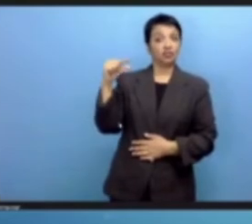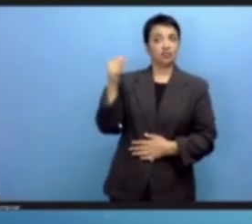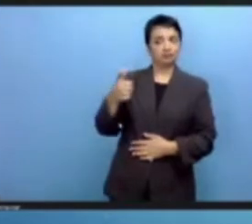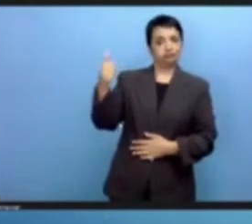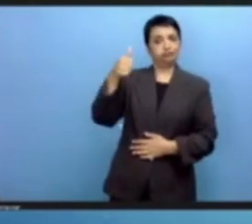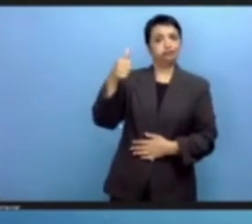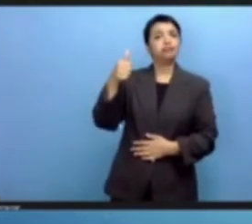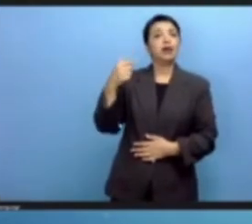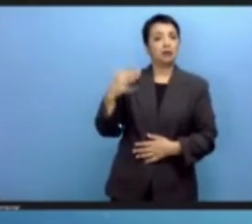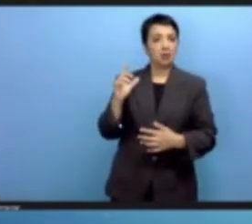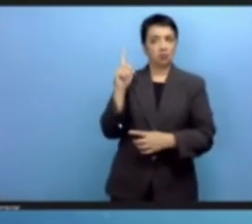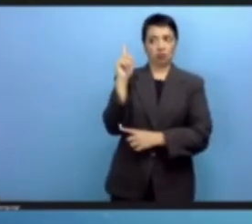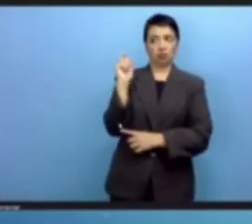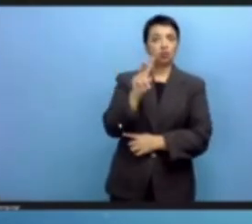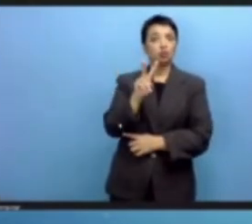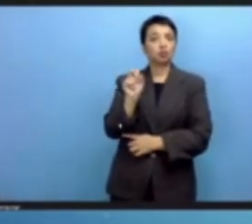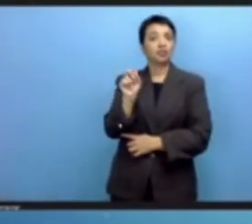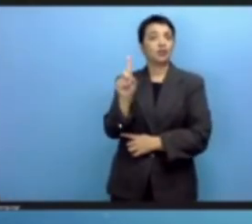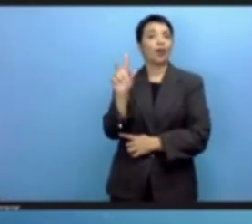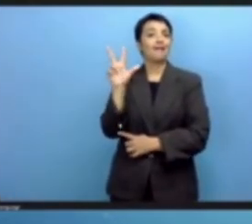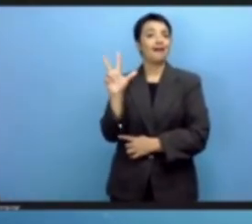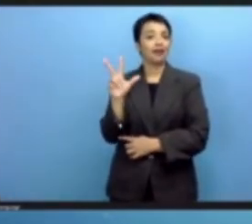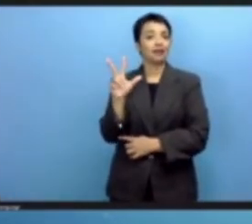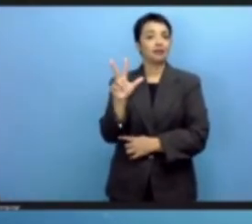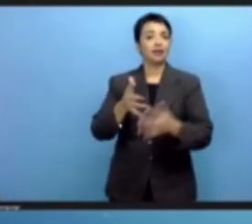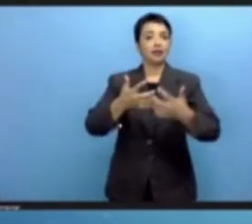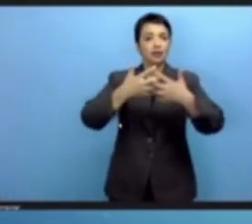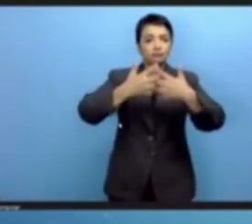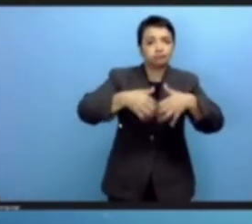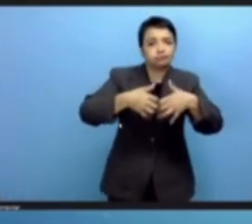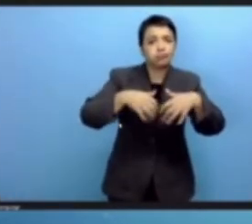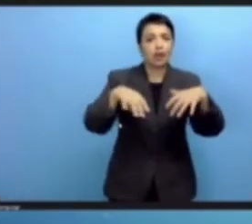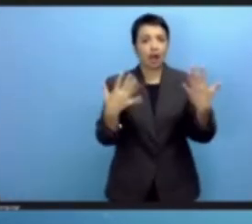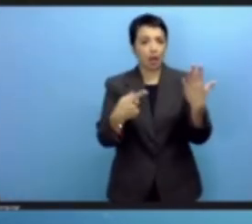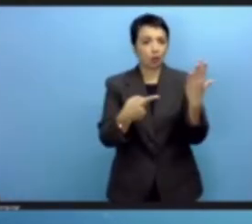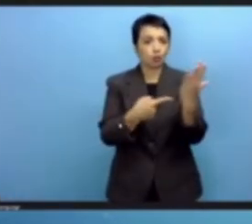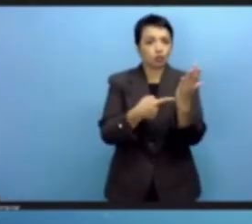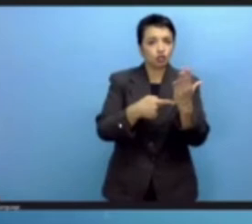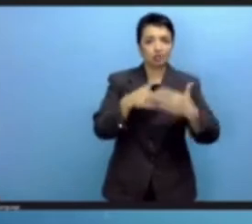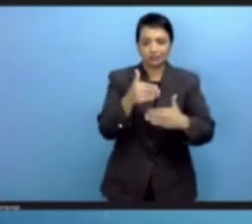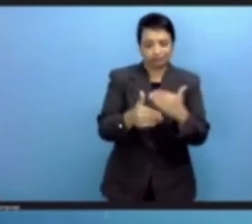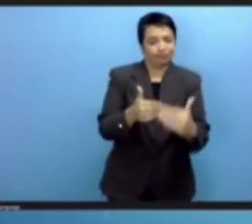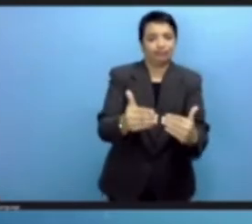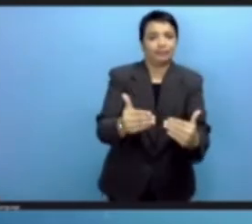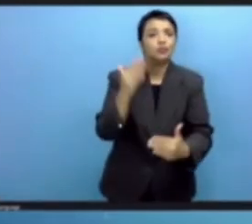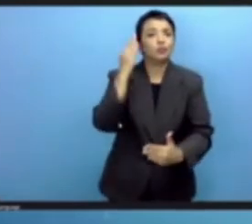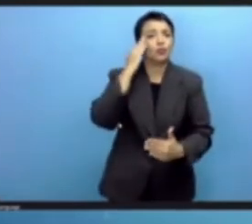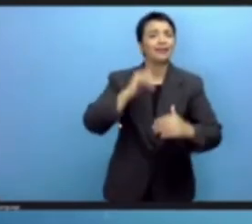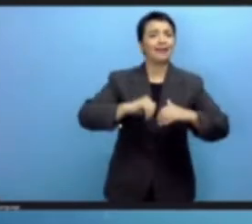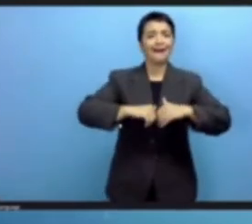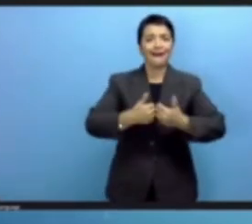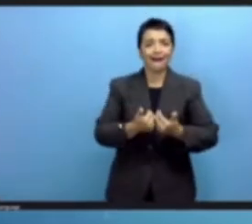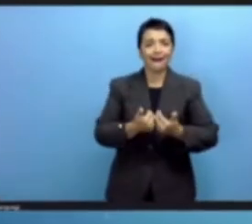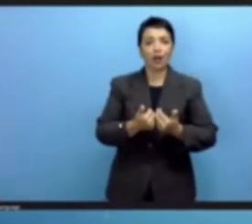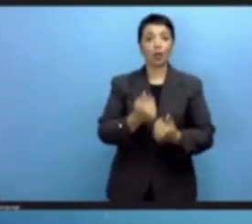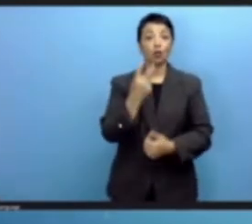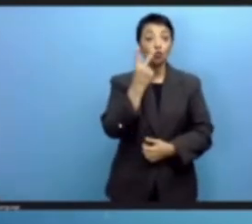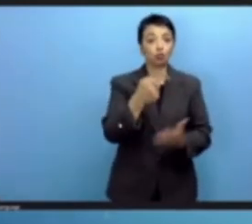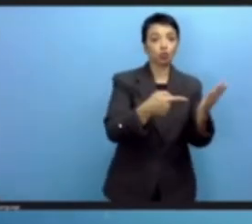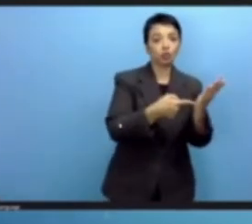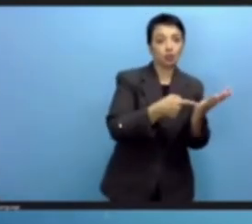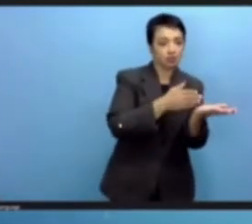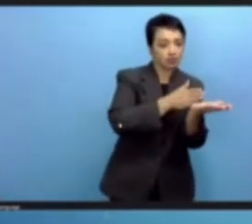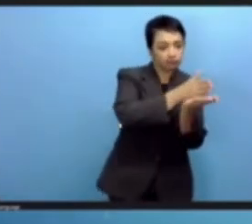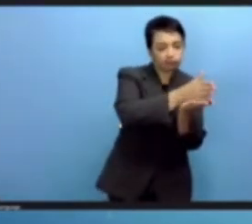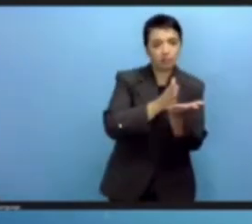one of the key areas of focus was how do we reinforce the governance of digital technologies, not just